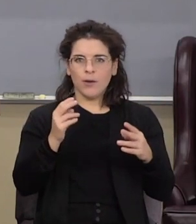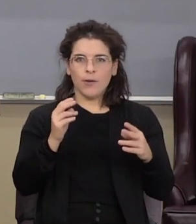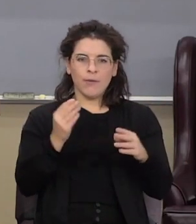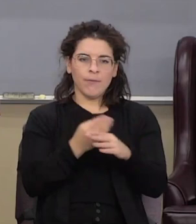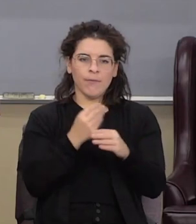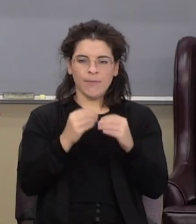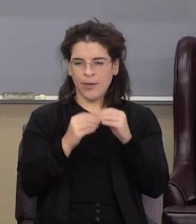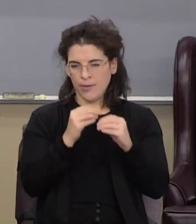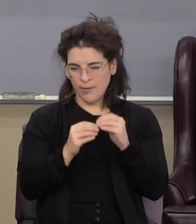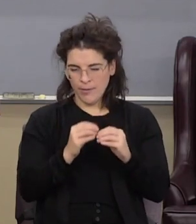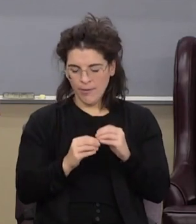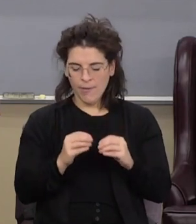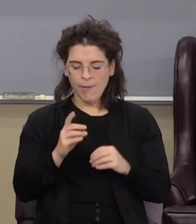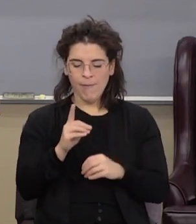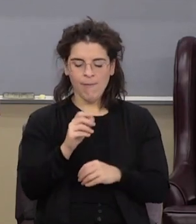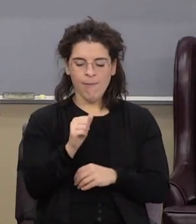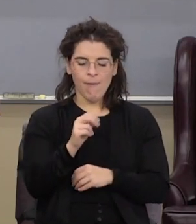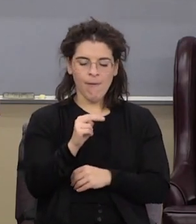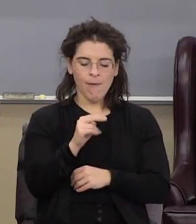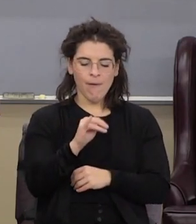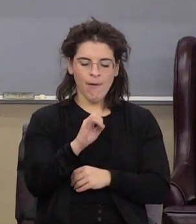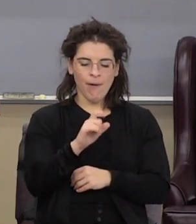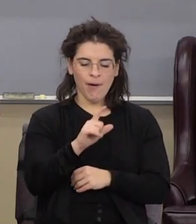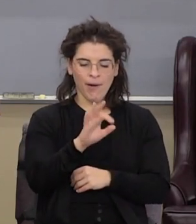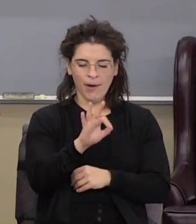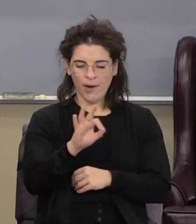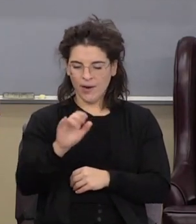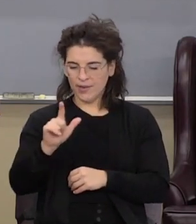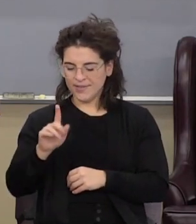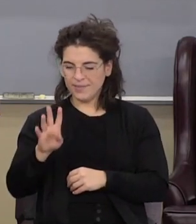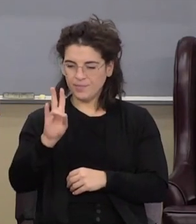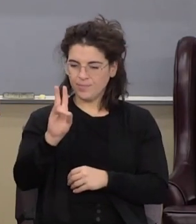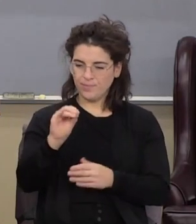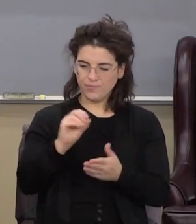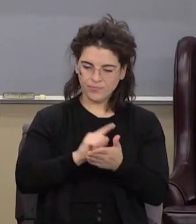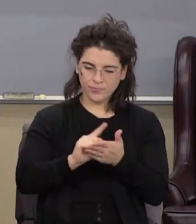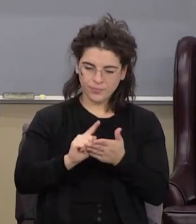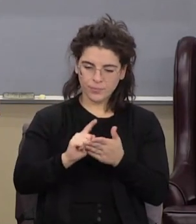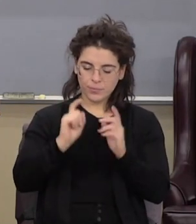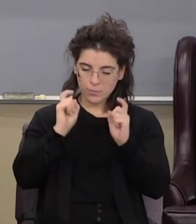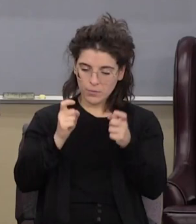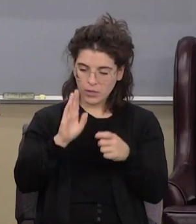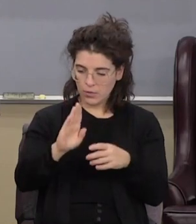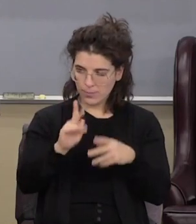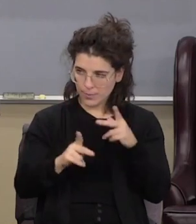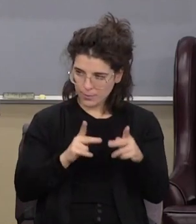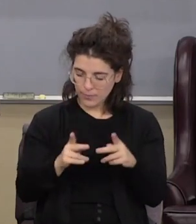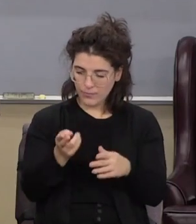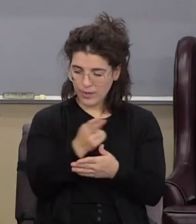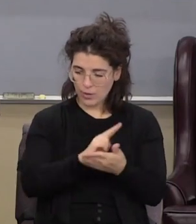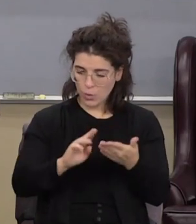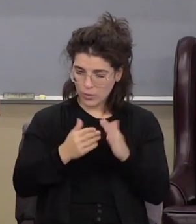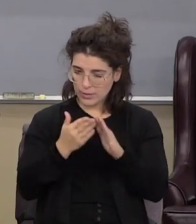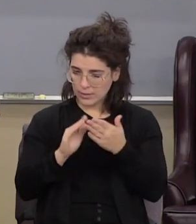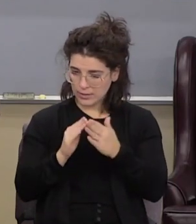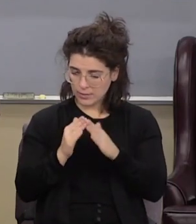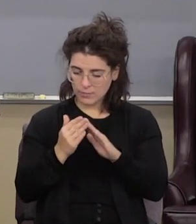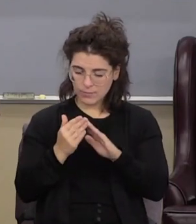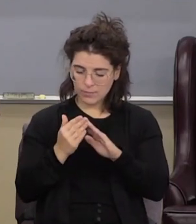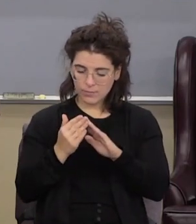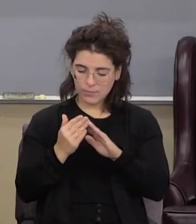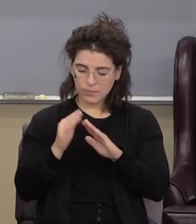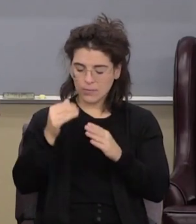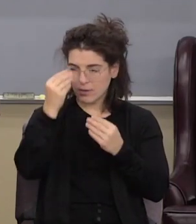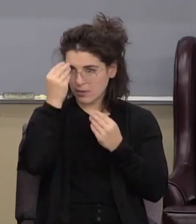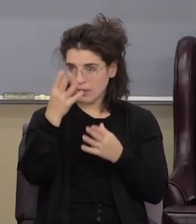Daniel 9.24. Seventy weeks are determined upon thy people and thy holy city. To finish, by the way, that